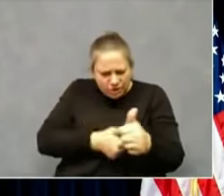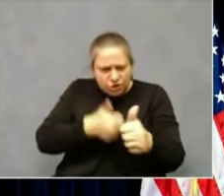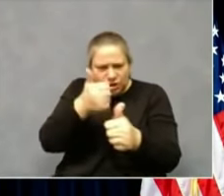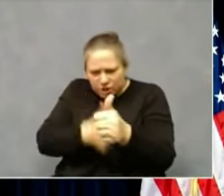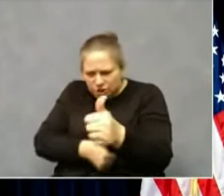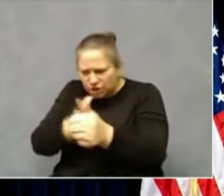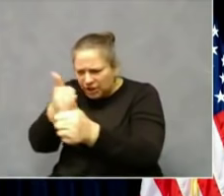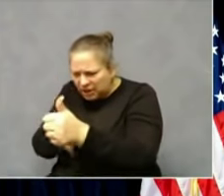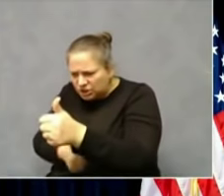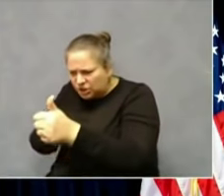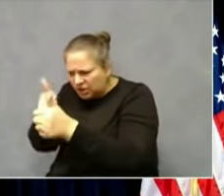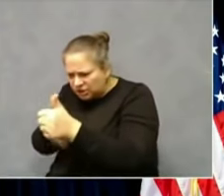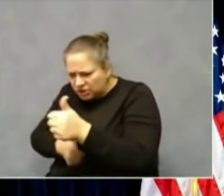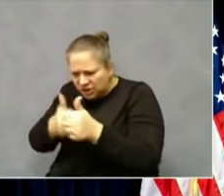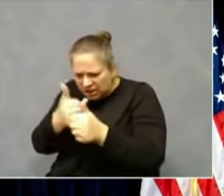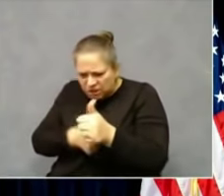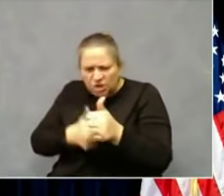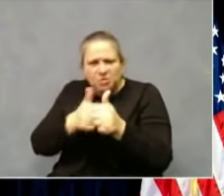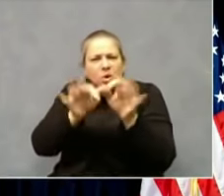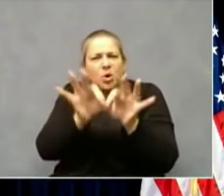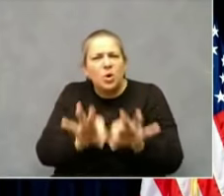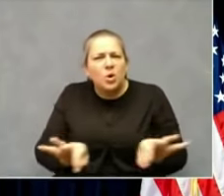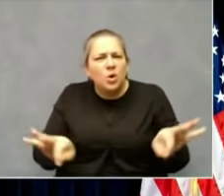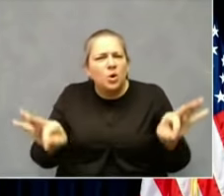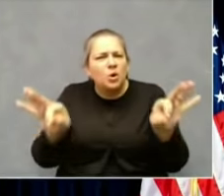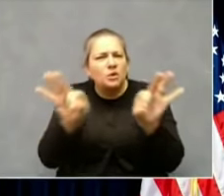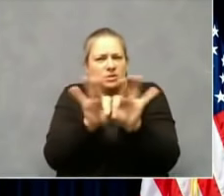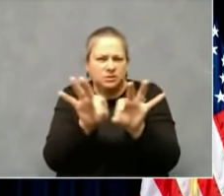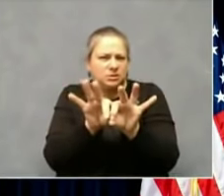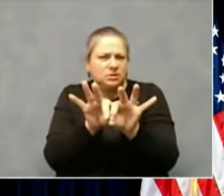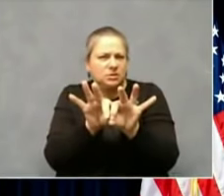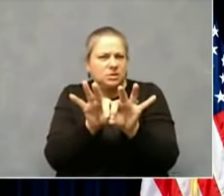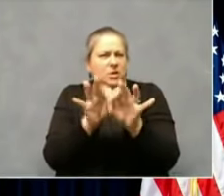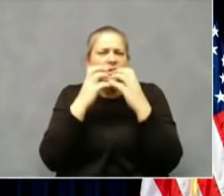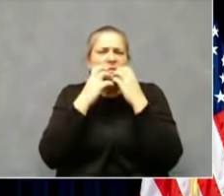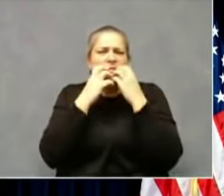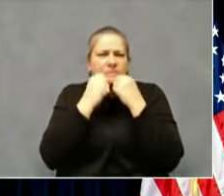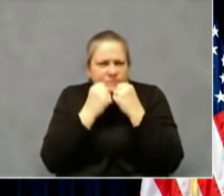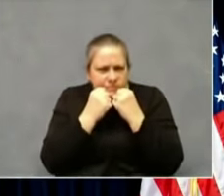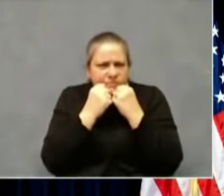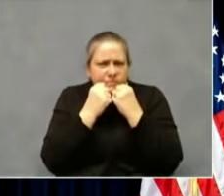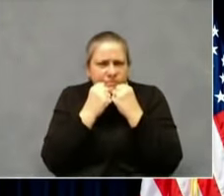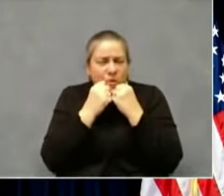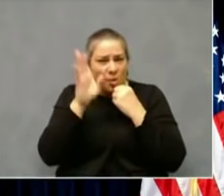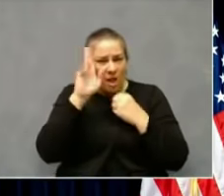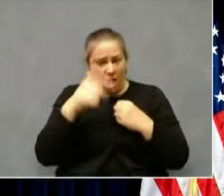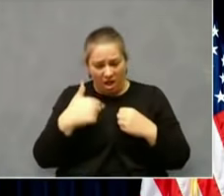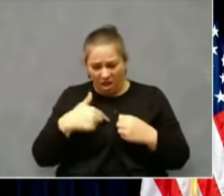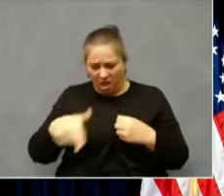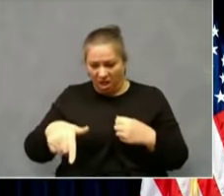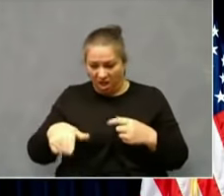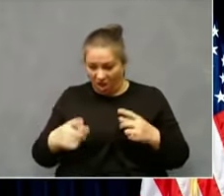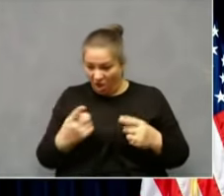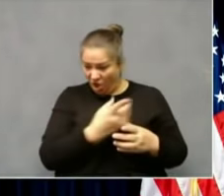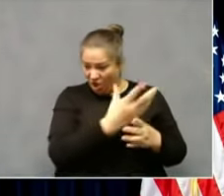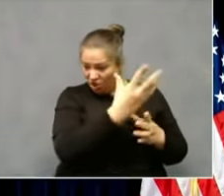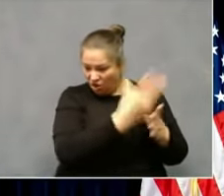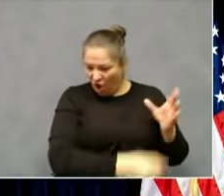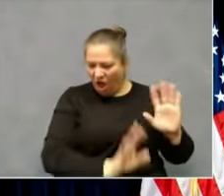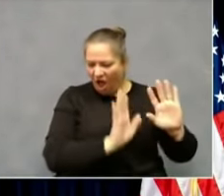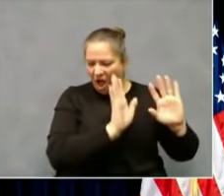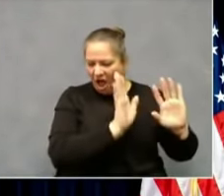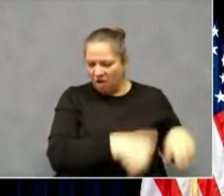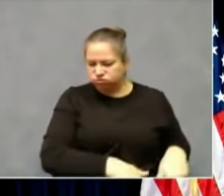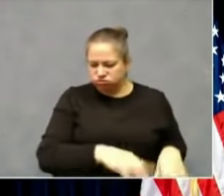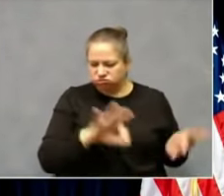I read matters. We will not sacrifice each other. We will not do it. So we